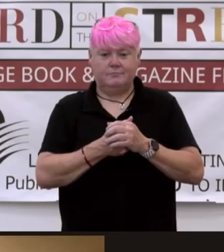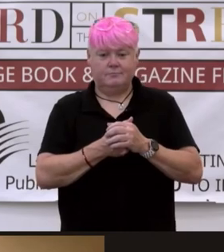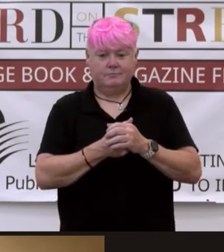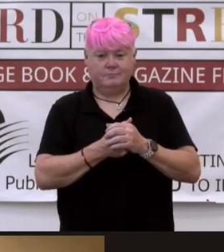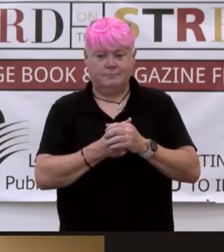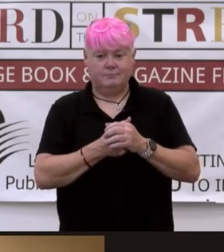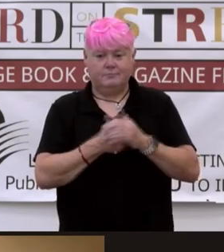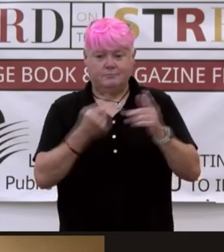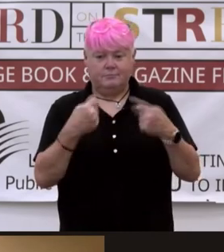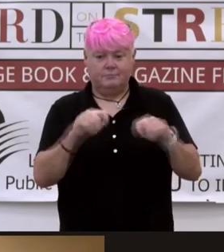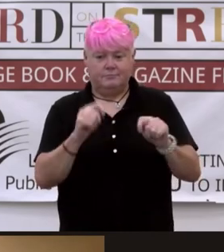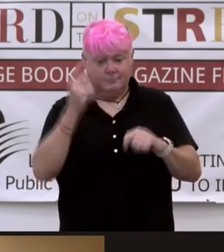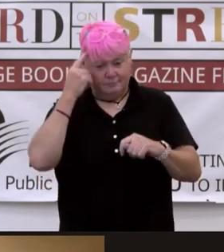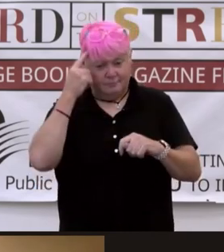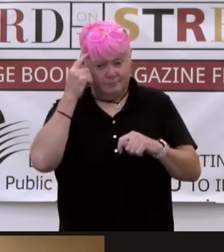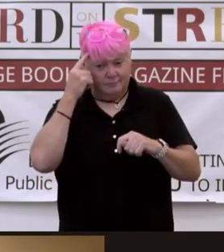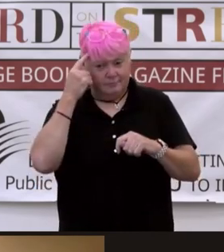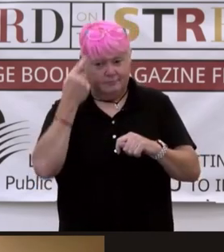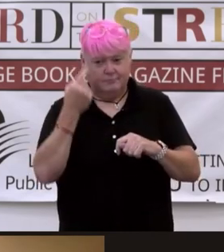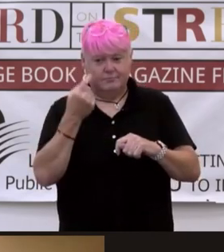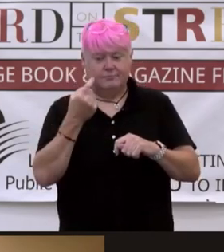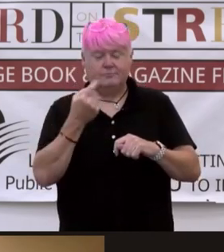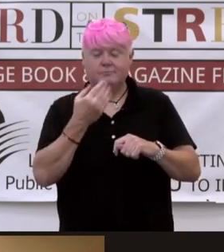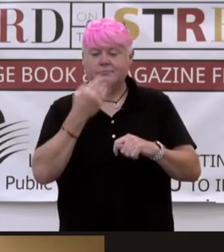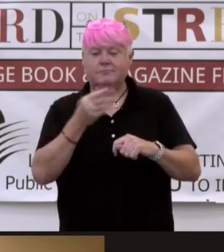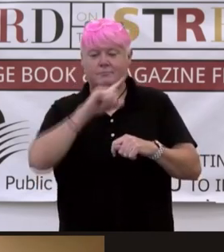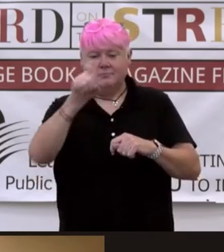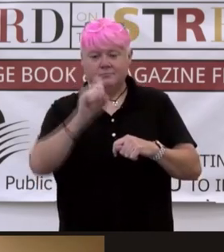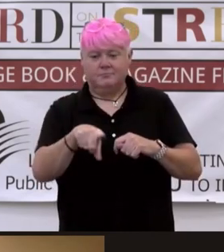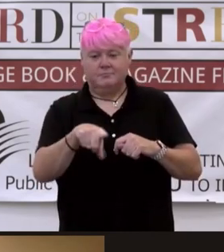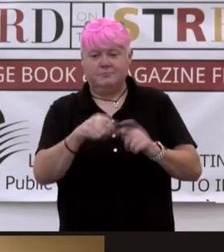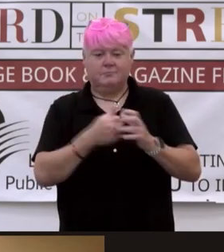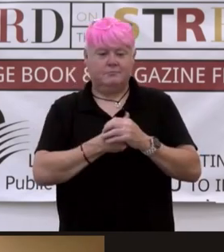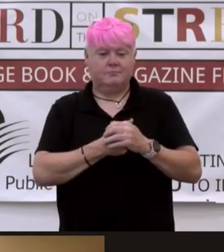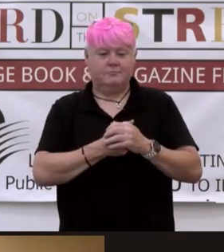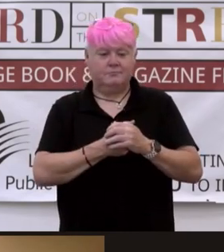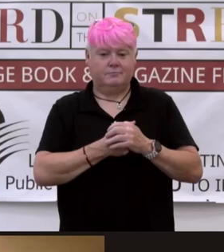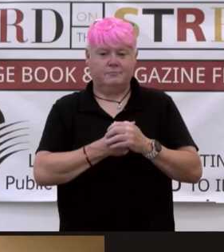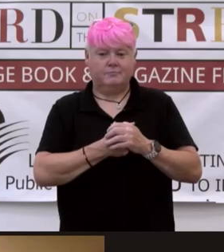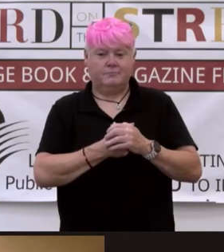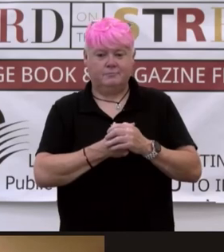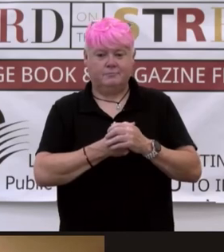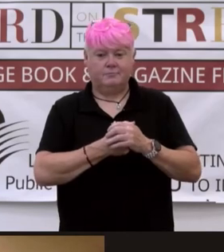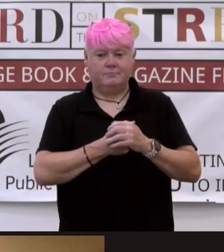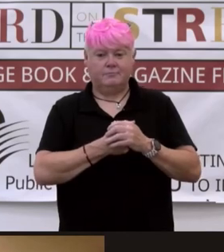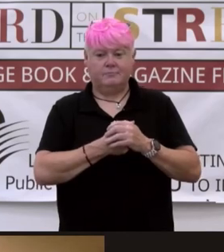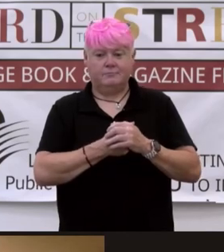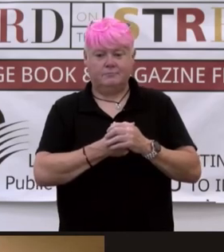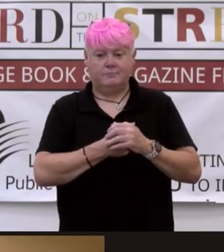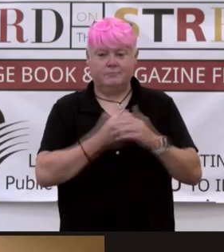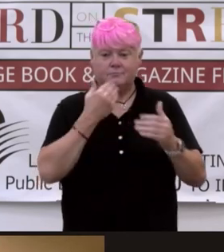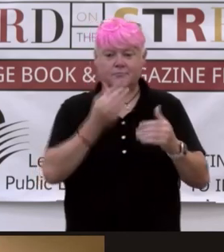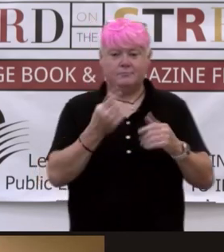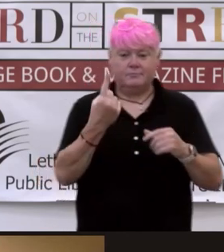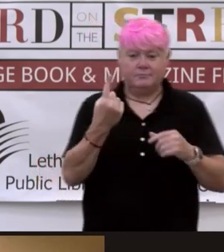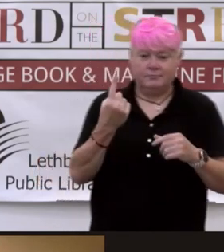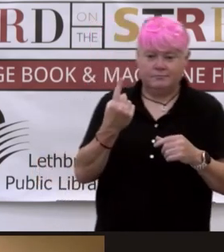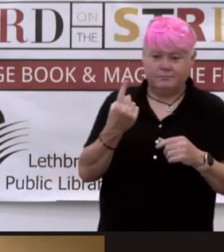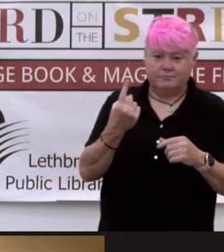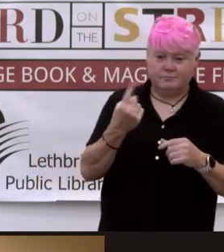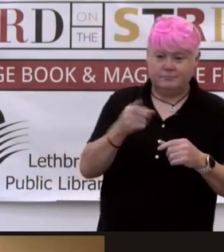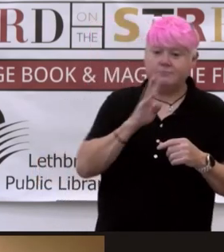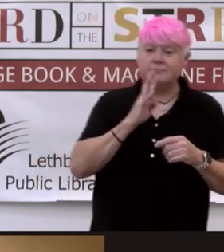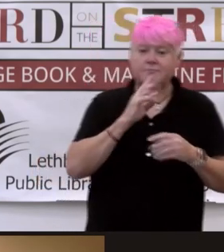I'm to think if I had any other really great questions. have to look at my question sheet sheet. Oh, this is a good one. I always like, you talked